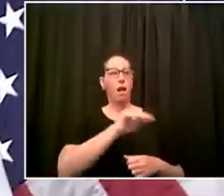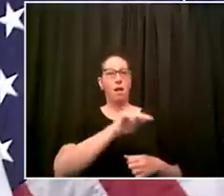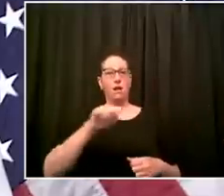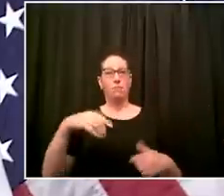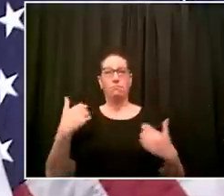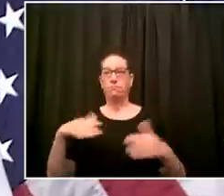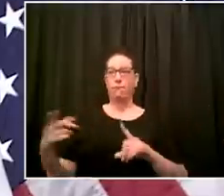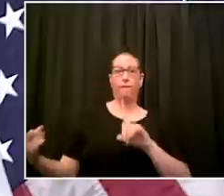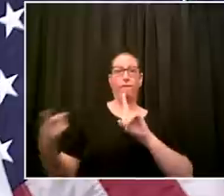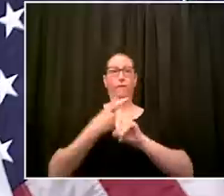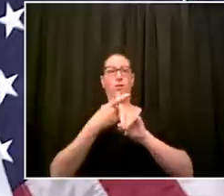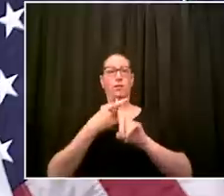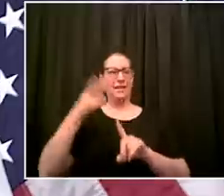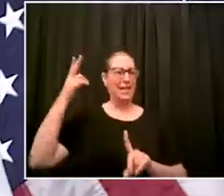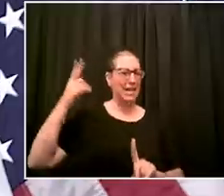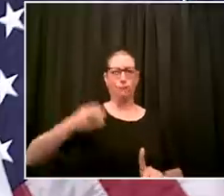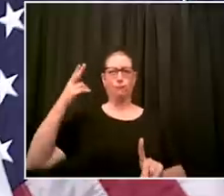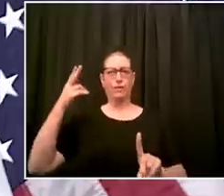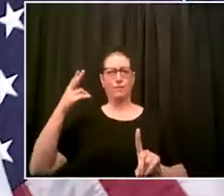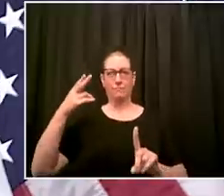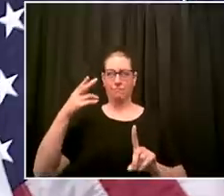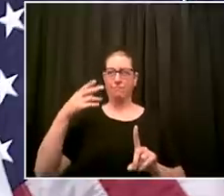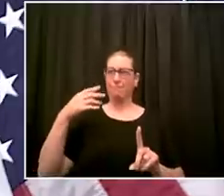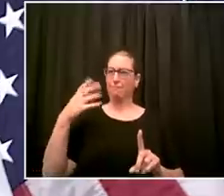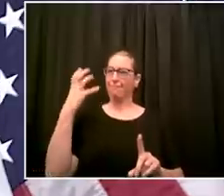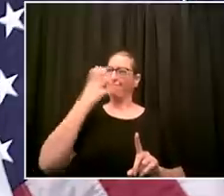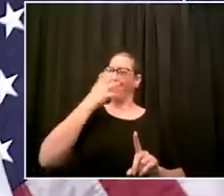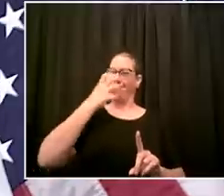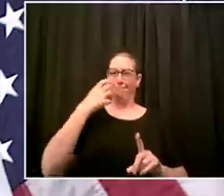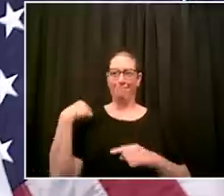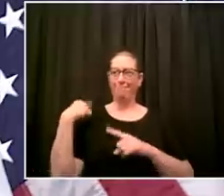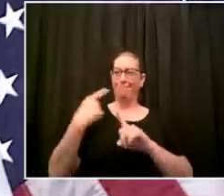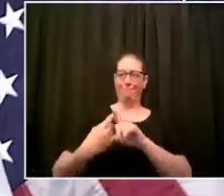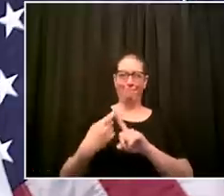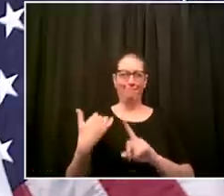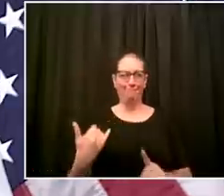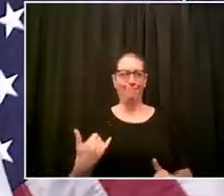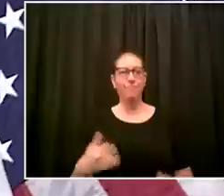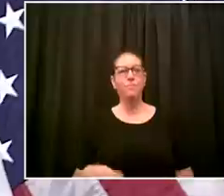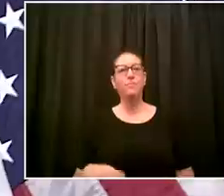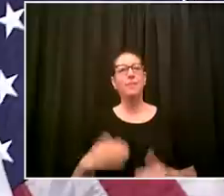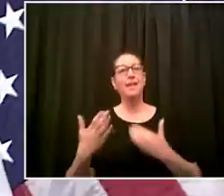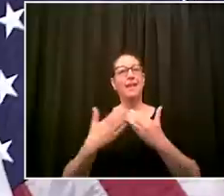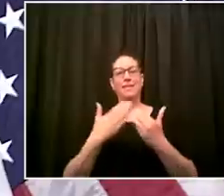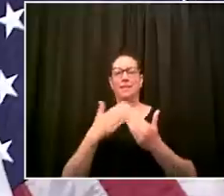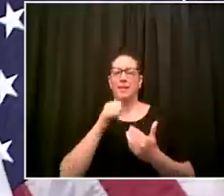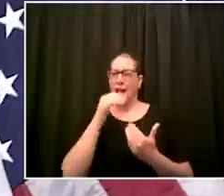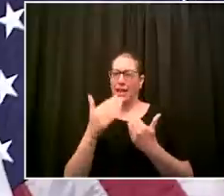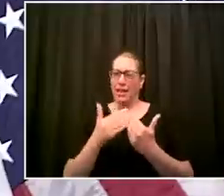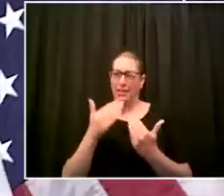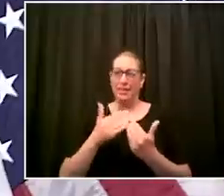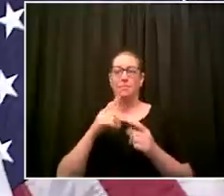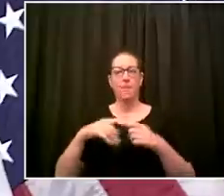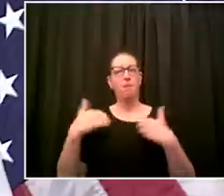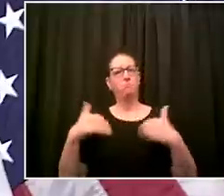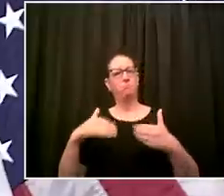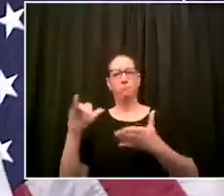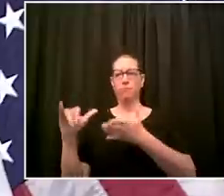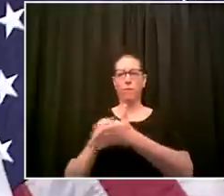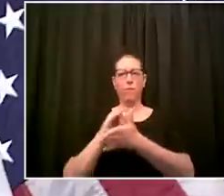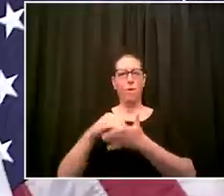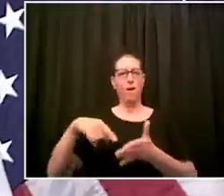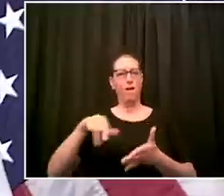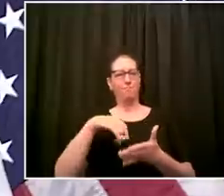so much about new yorkers in our capacity to fight back and to adapt to any situation